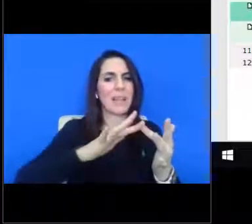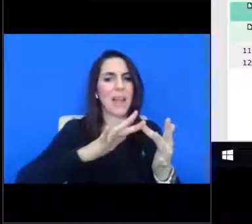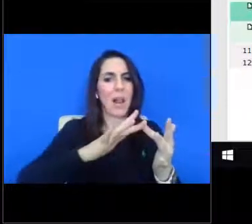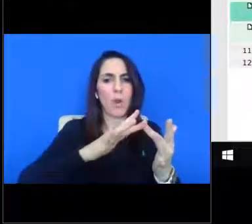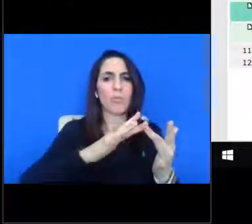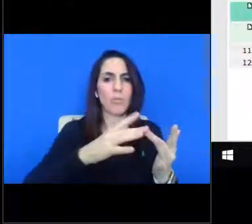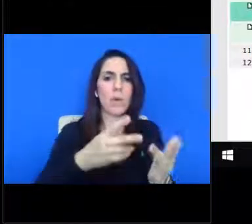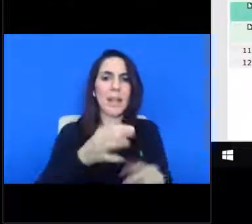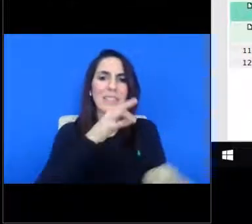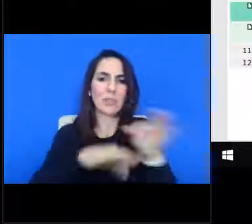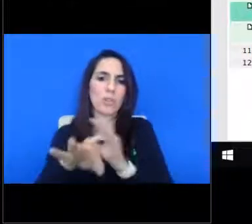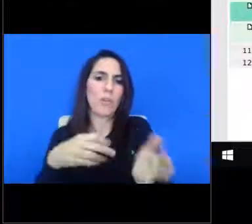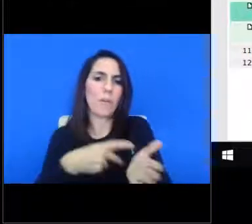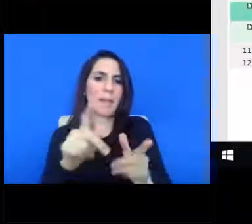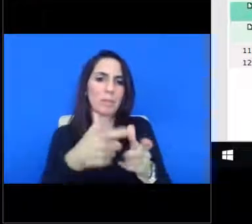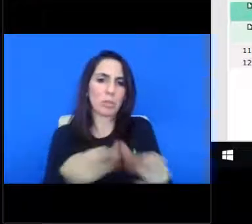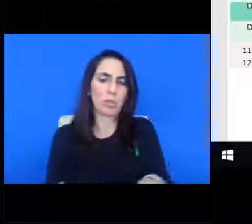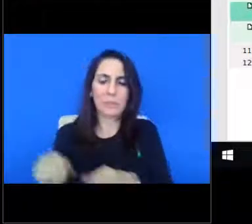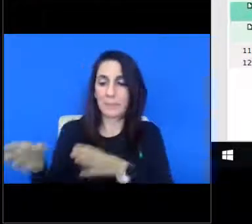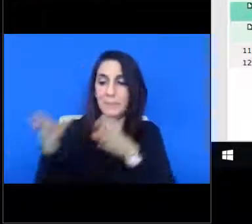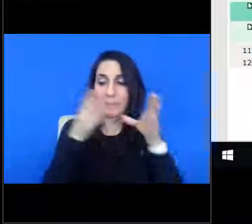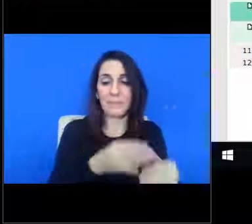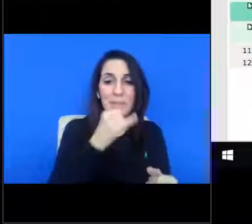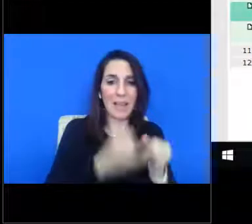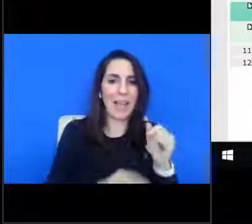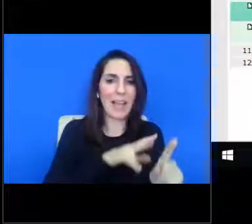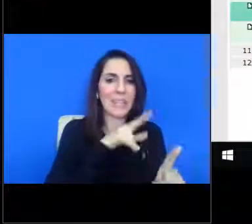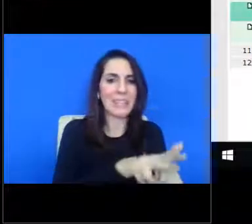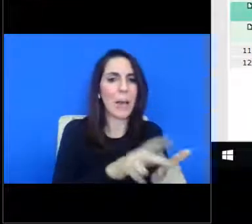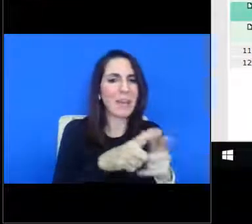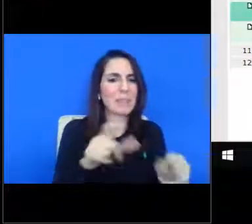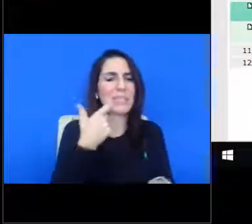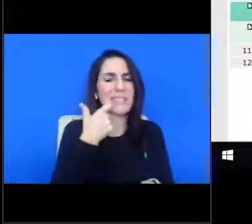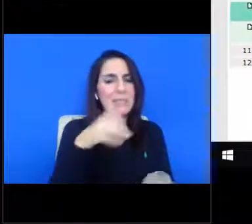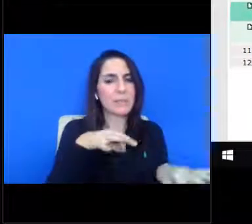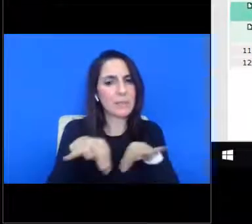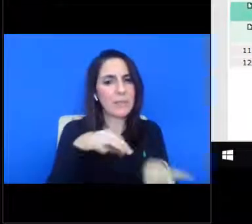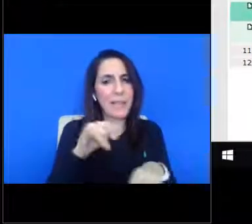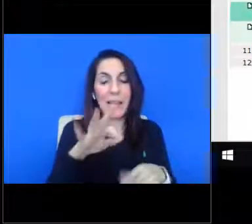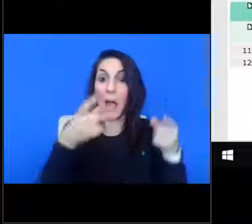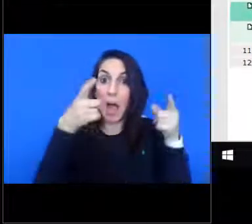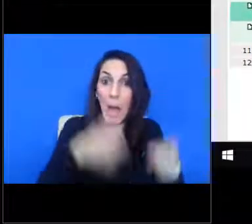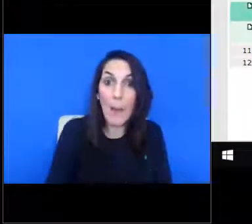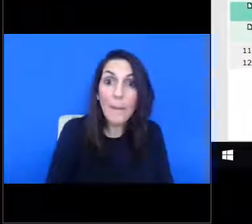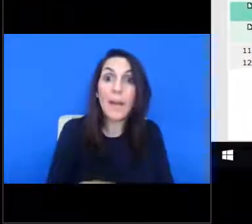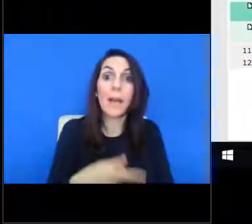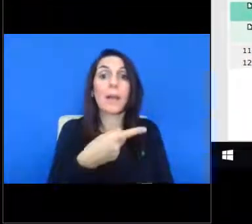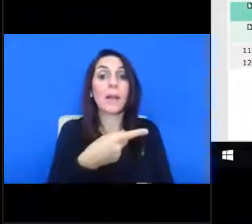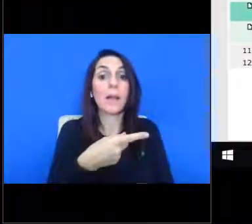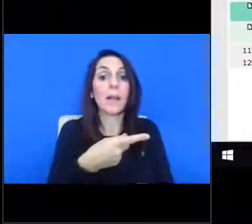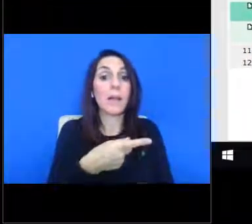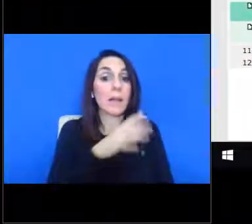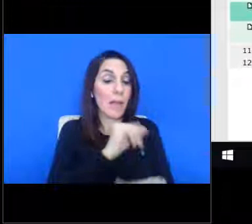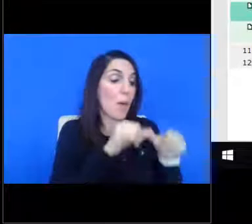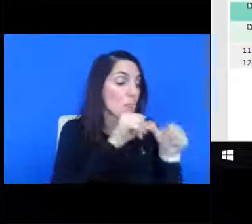payment by check. And finally, the assignment language is previously discussed that in the event that the, um, permanent lender